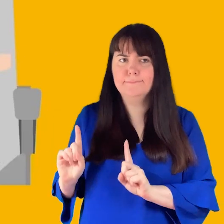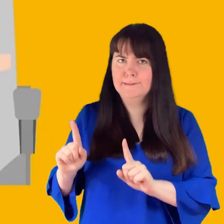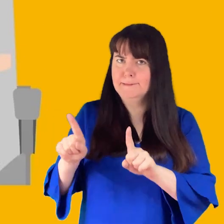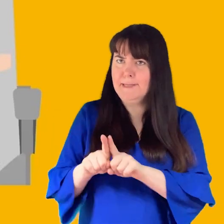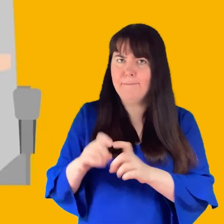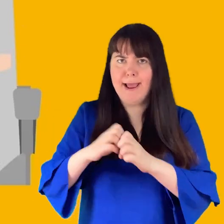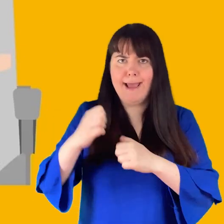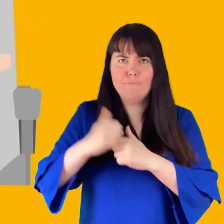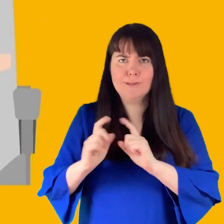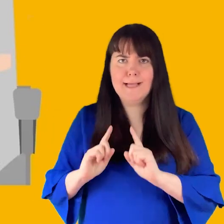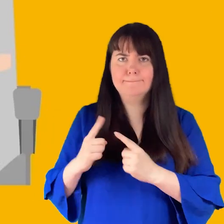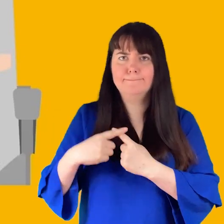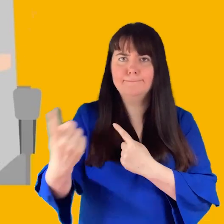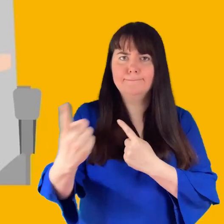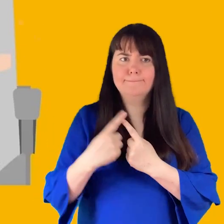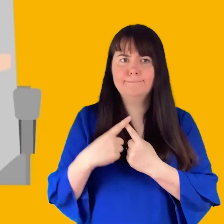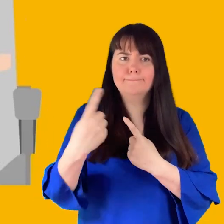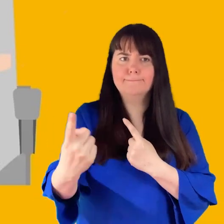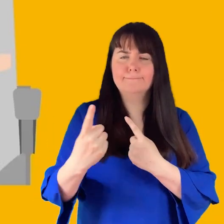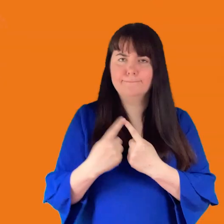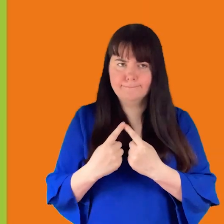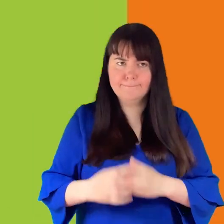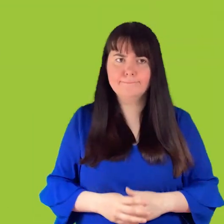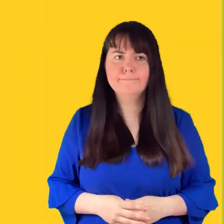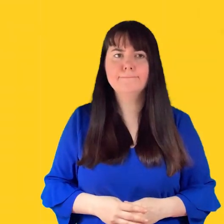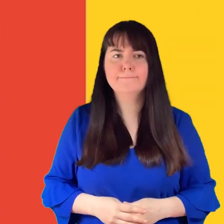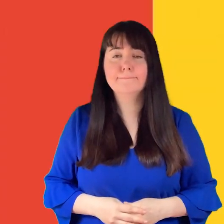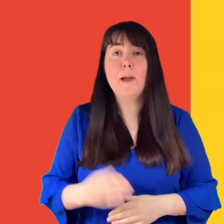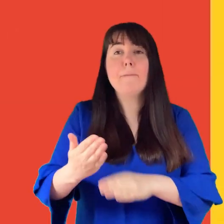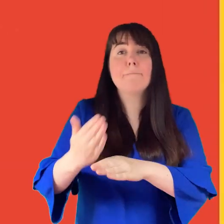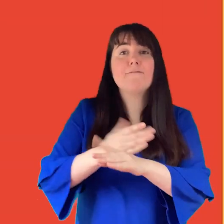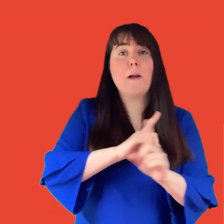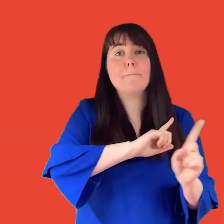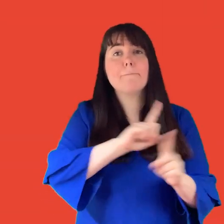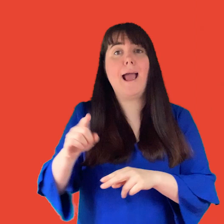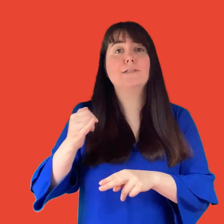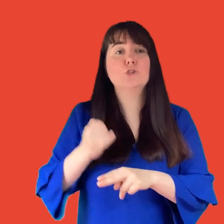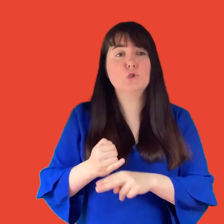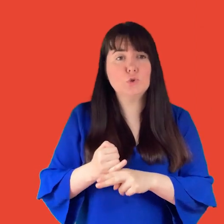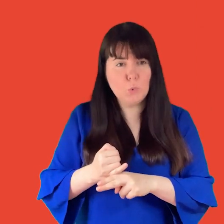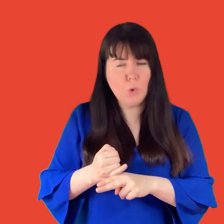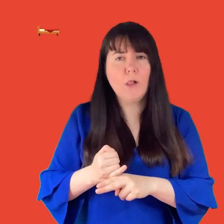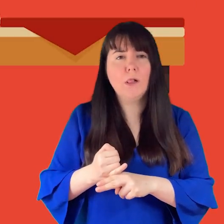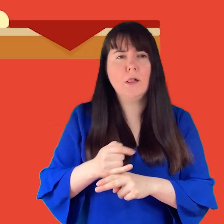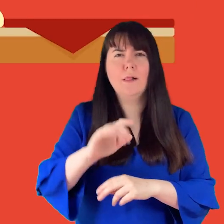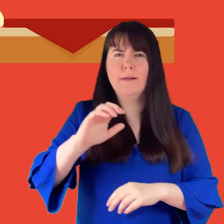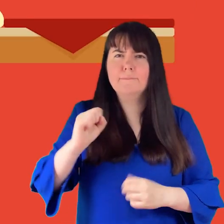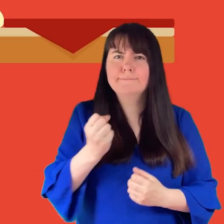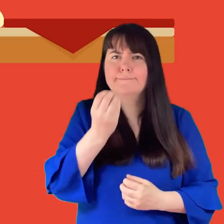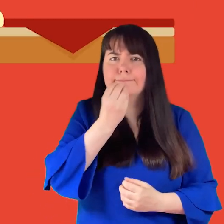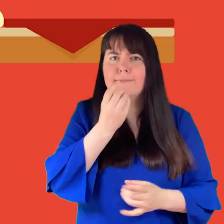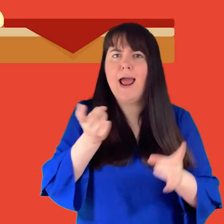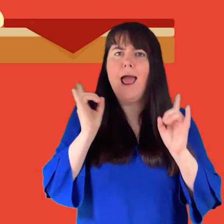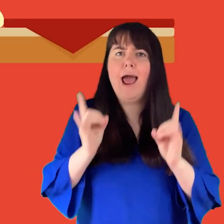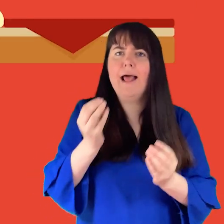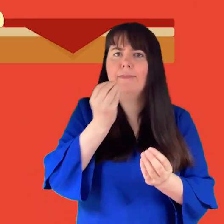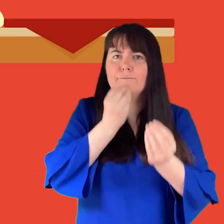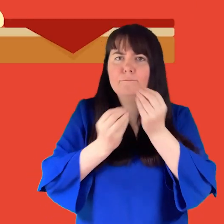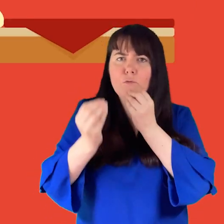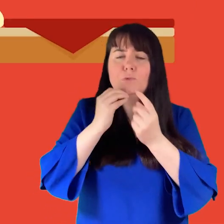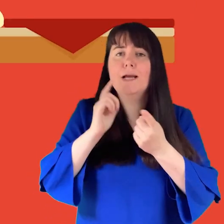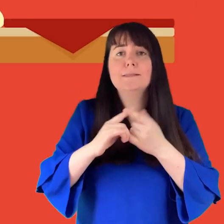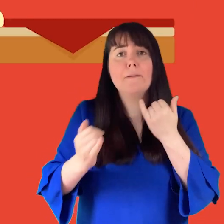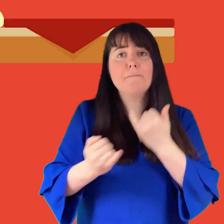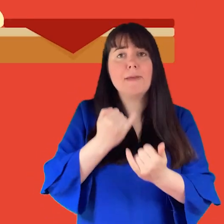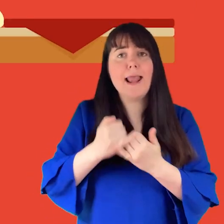every day and a special seat you will sit in. Before and when you go back to school, it is good to